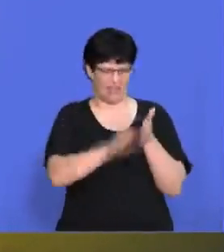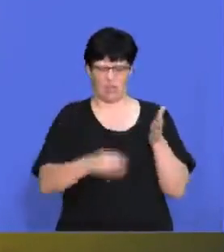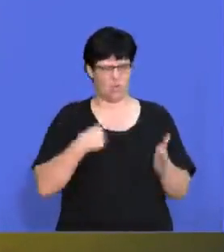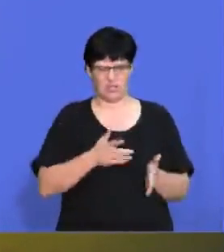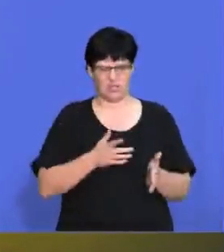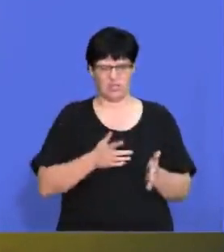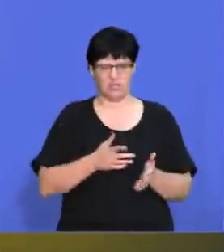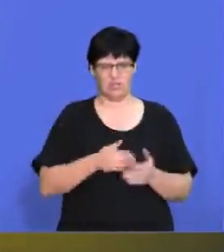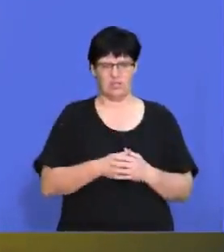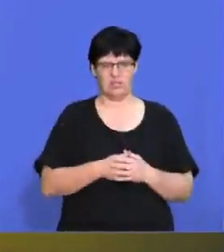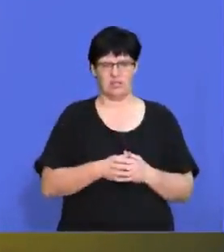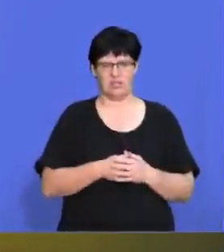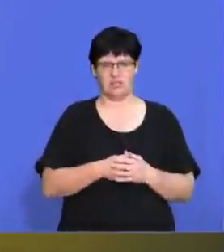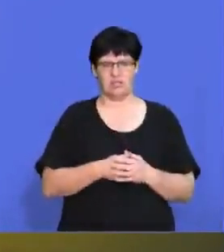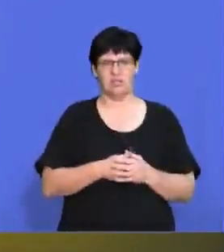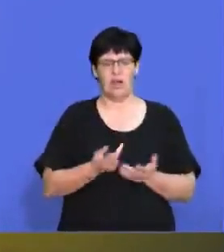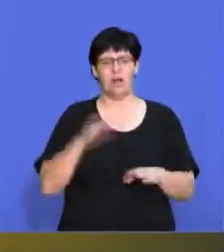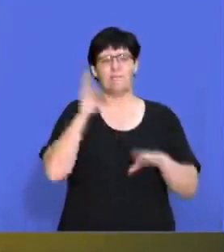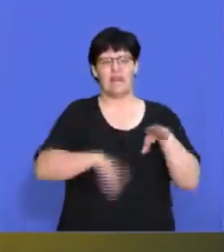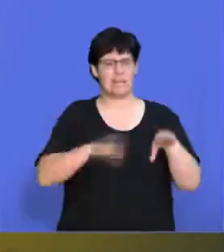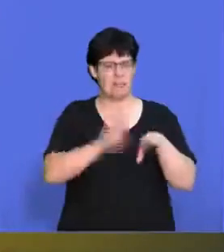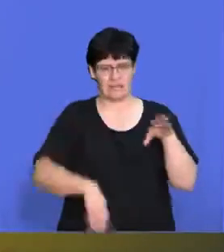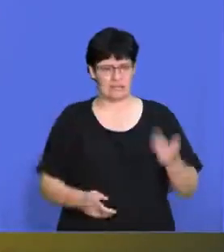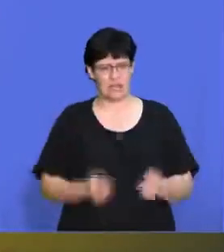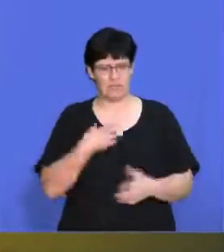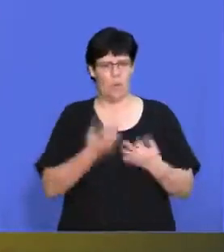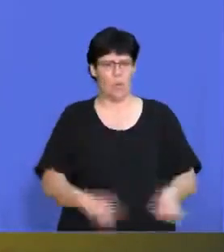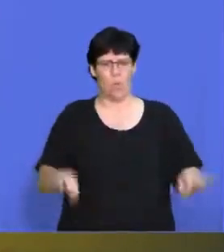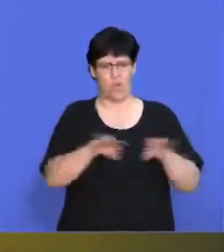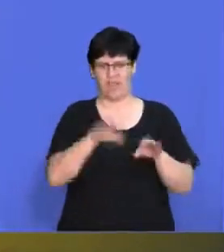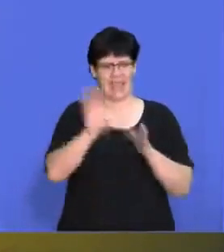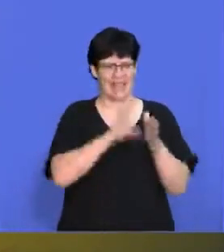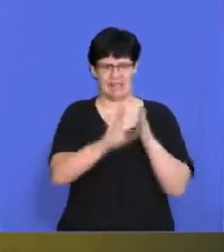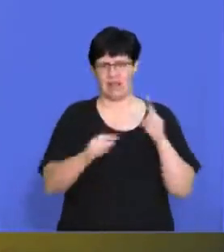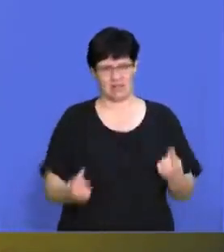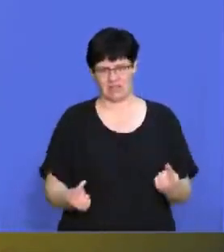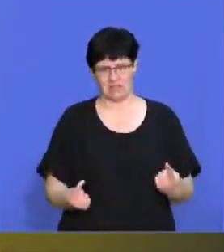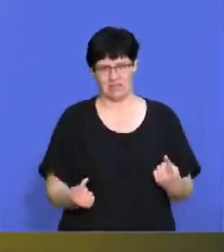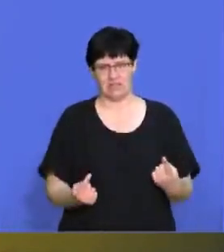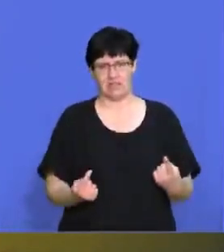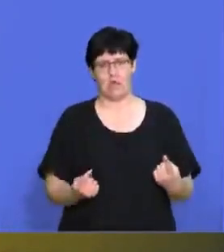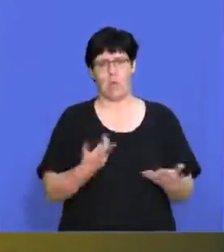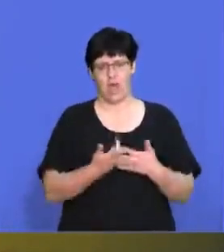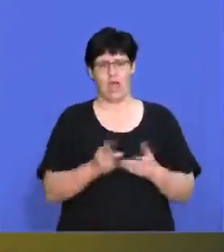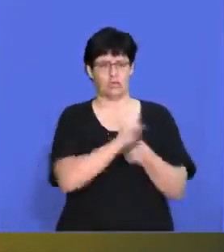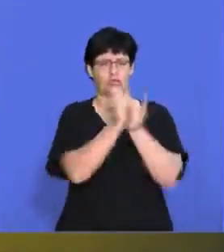incur penalties. So it isn't worth my while for me to chop and change between contracts